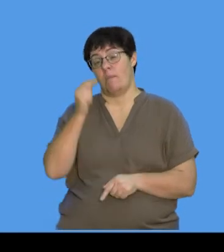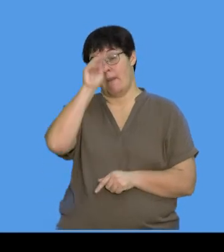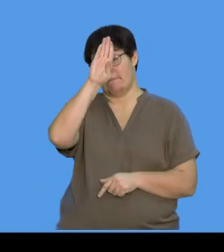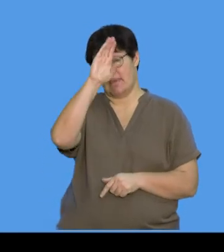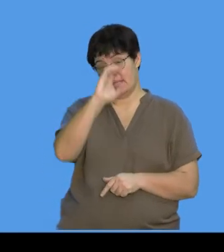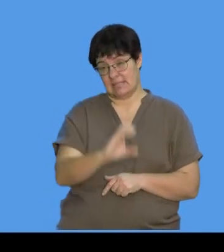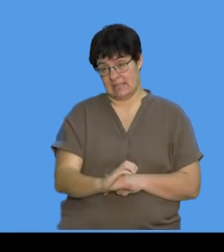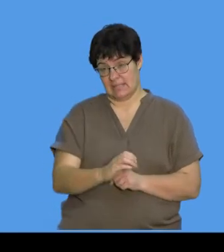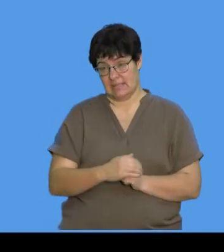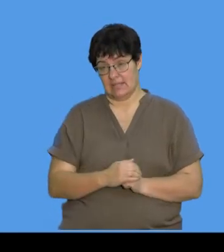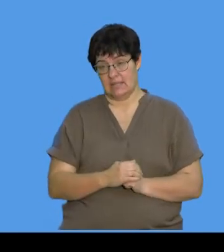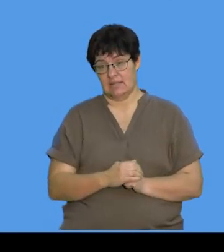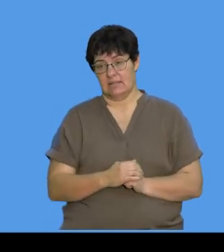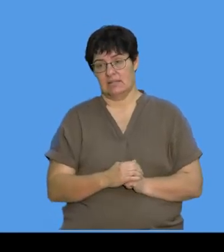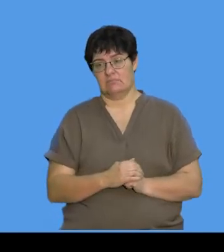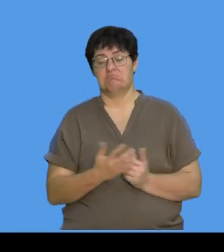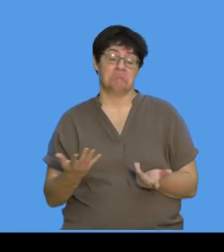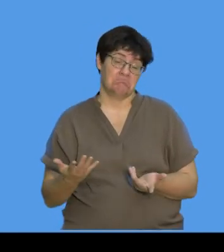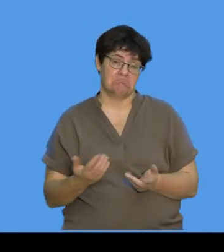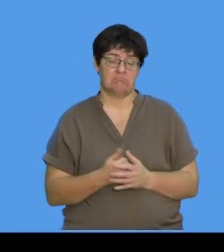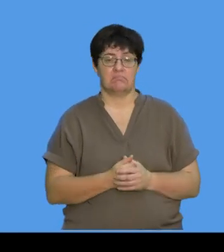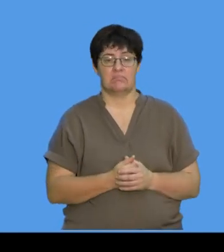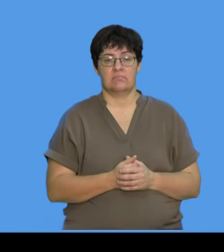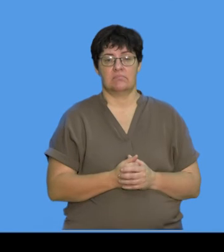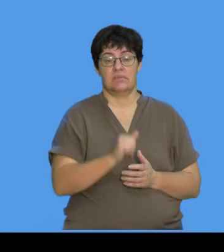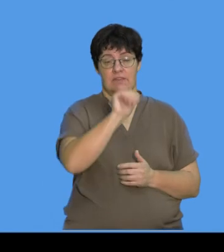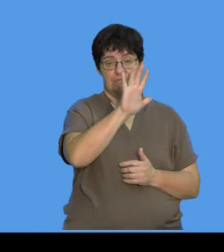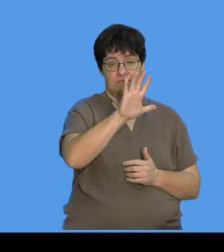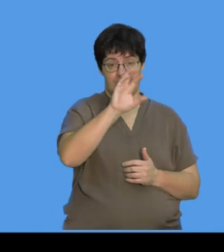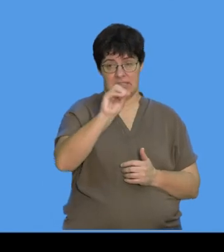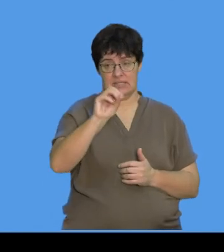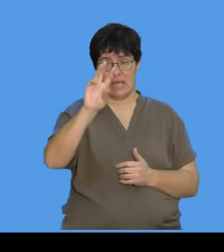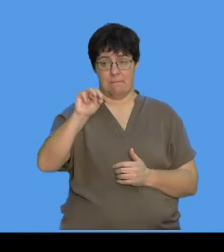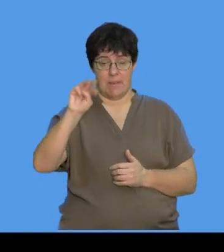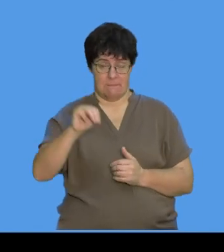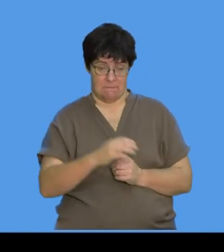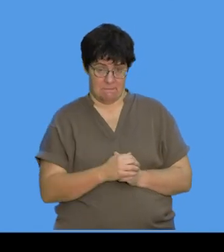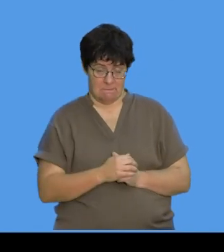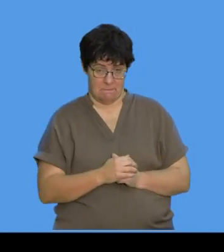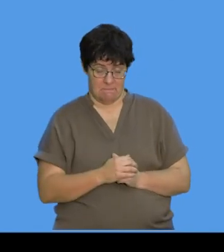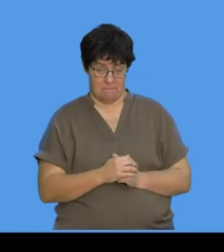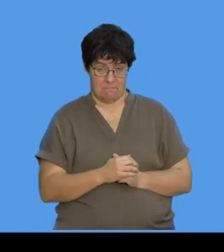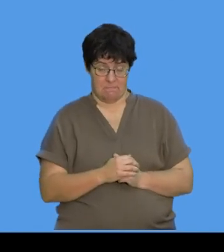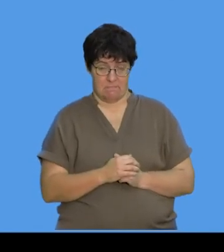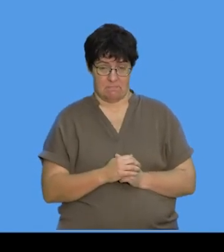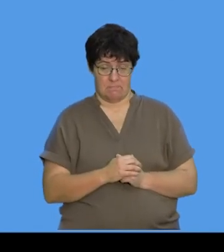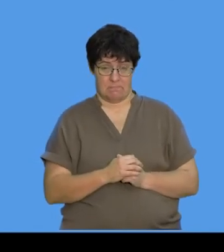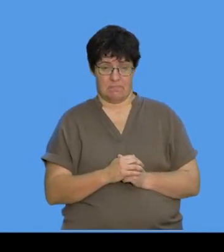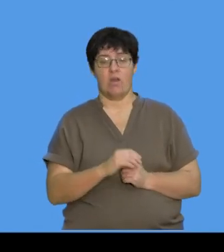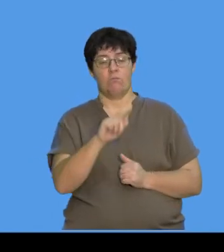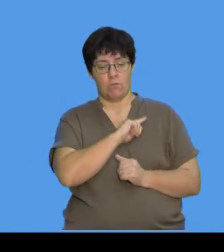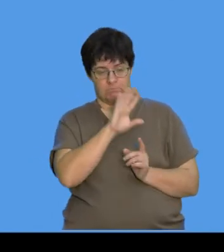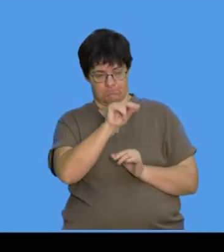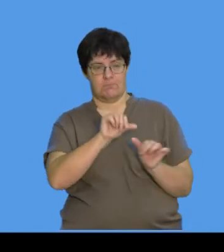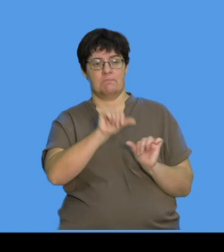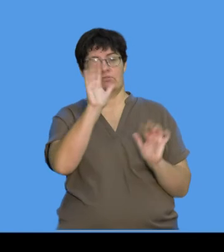and I see that it is 50 millimeters. So, I write down. Okay, because that's what I measured.